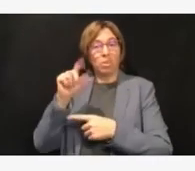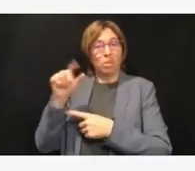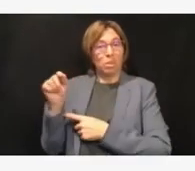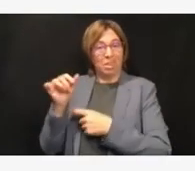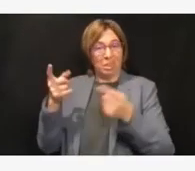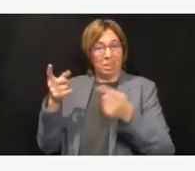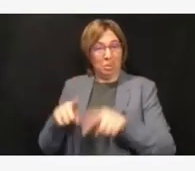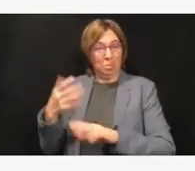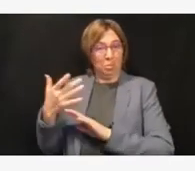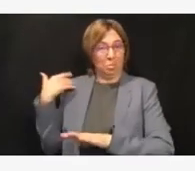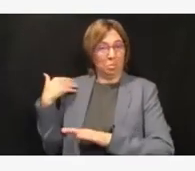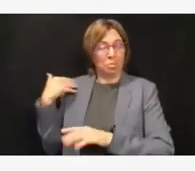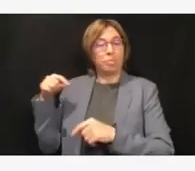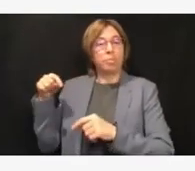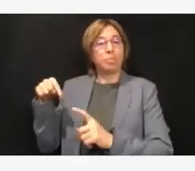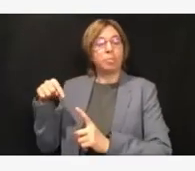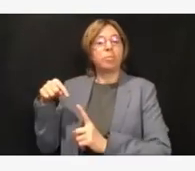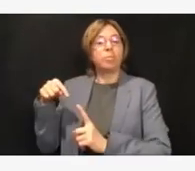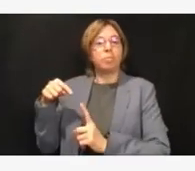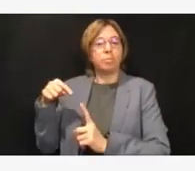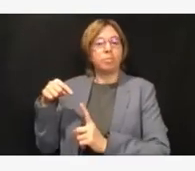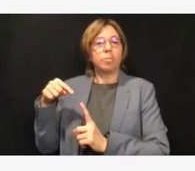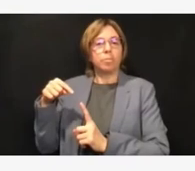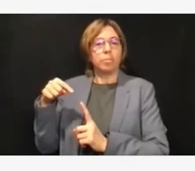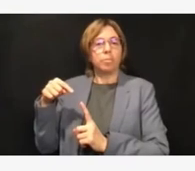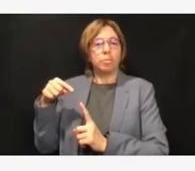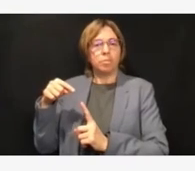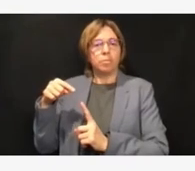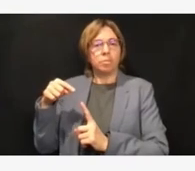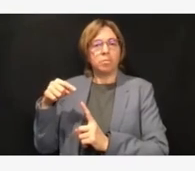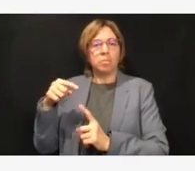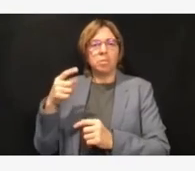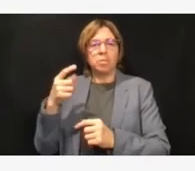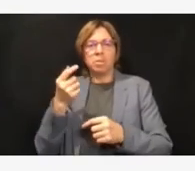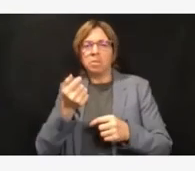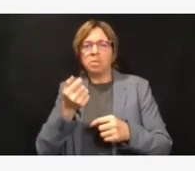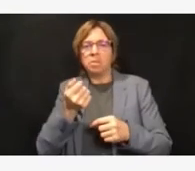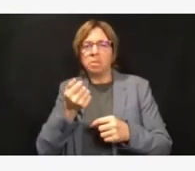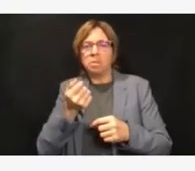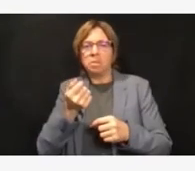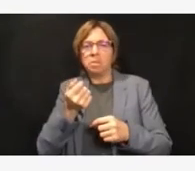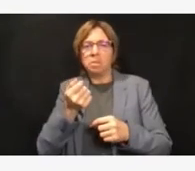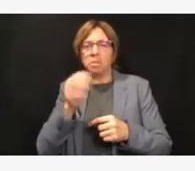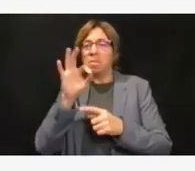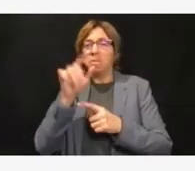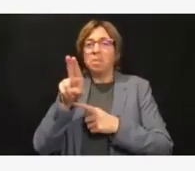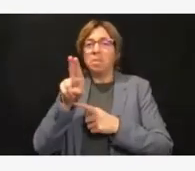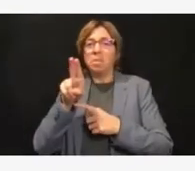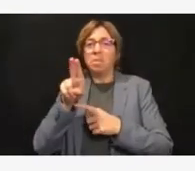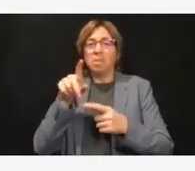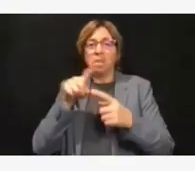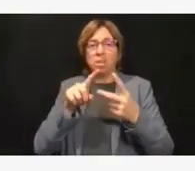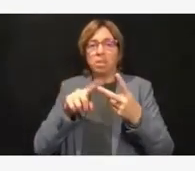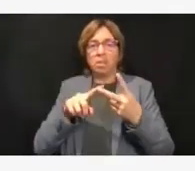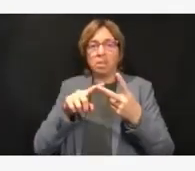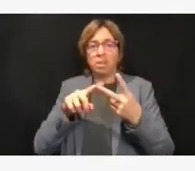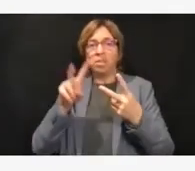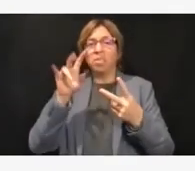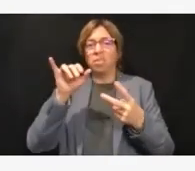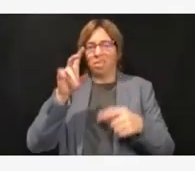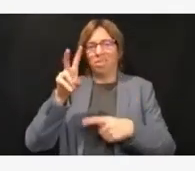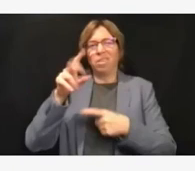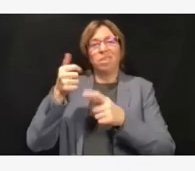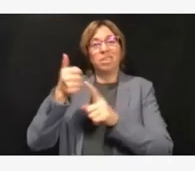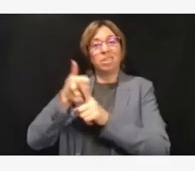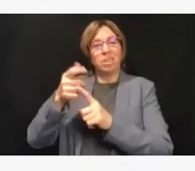winter viral scene, right? Flu, RSV. Now, they came roaring back, or